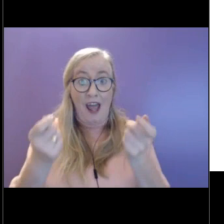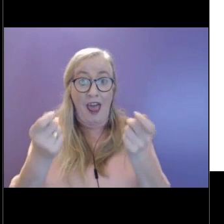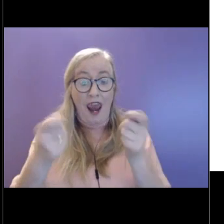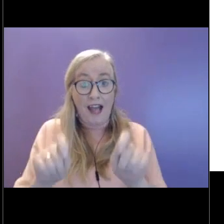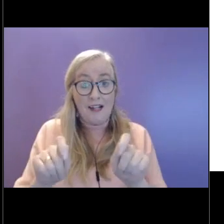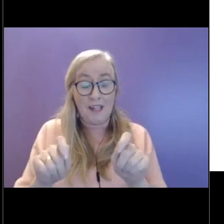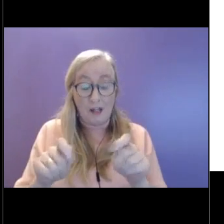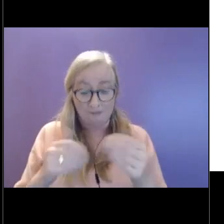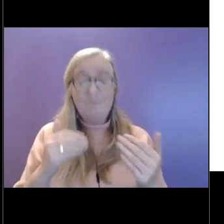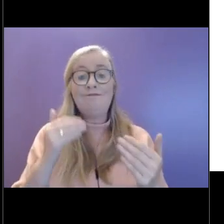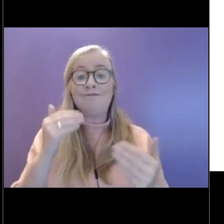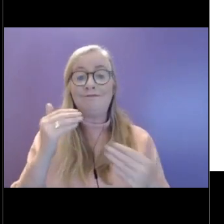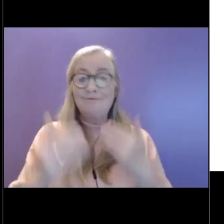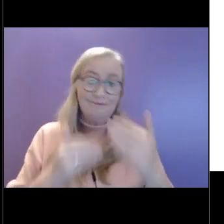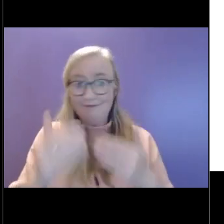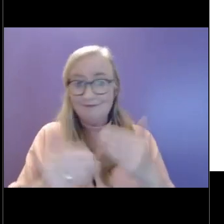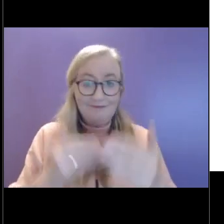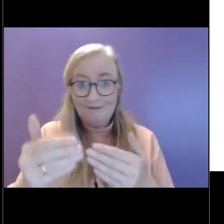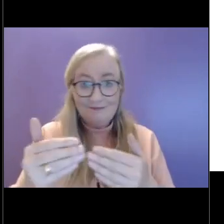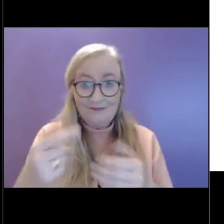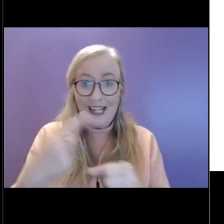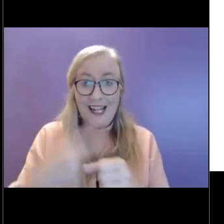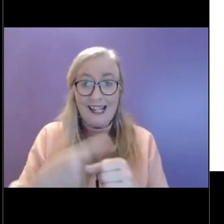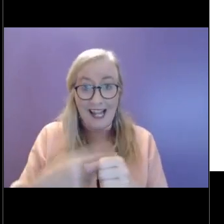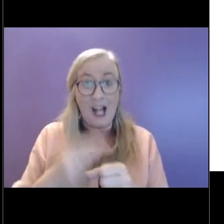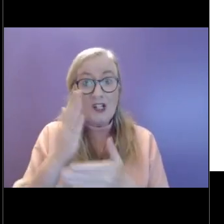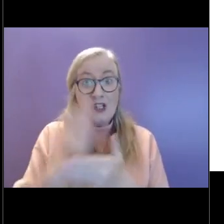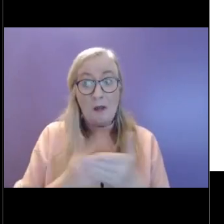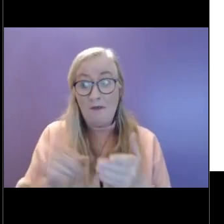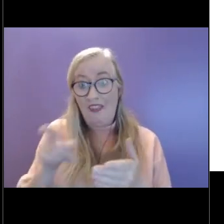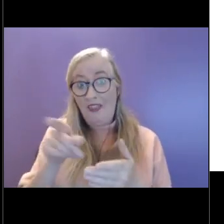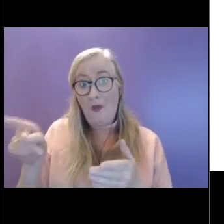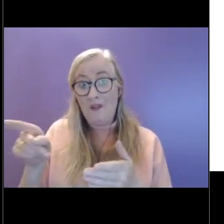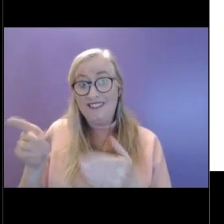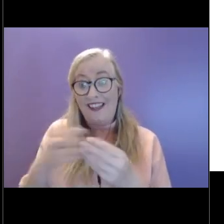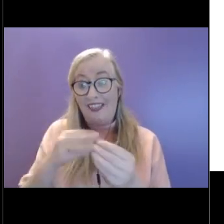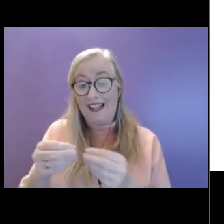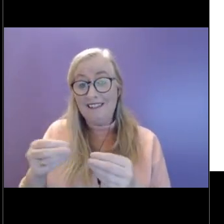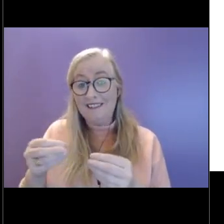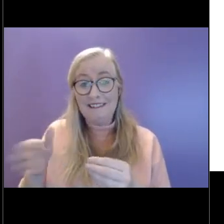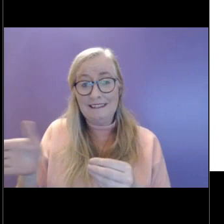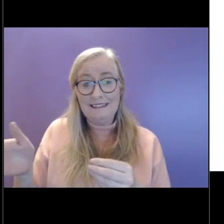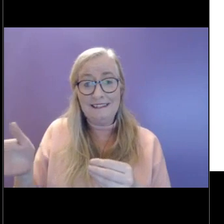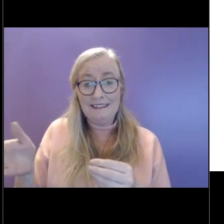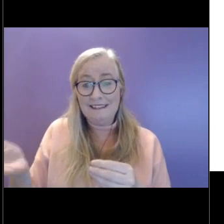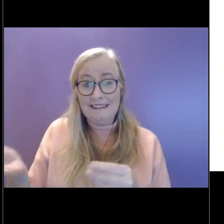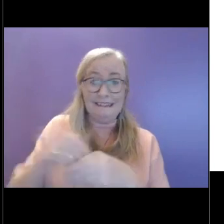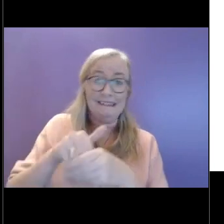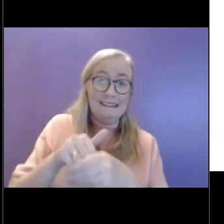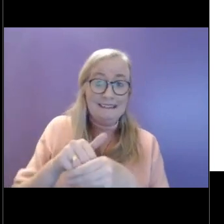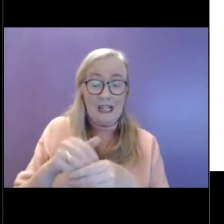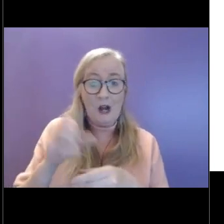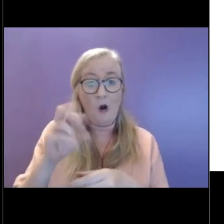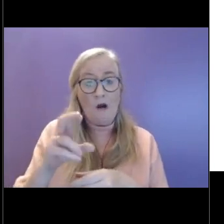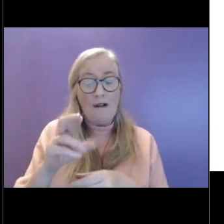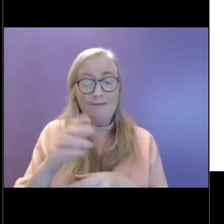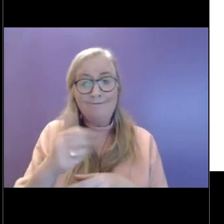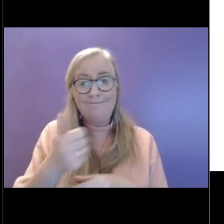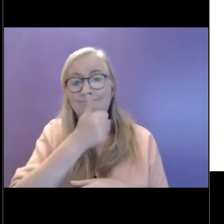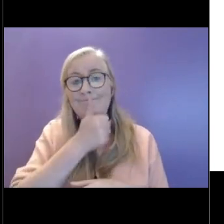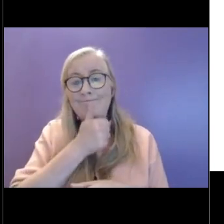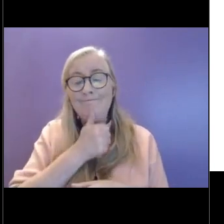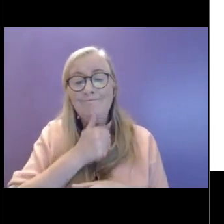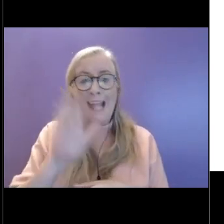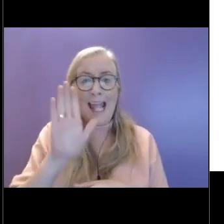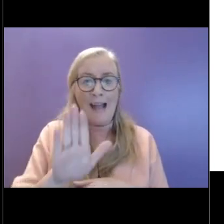up again for people and some of those things came back in maybe uninvited or perhaps just out of obligation. And and